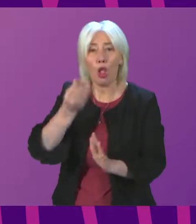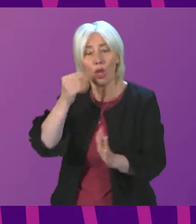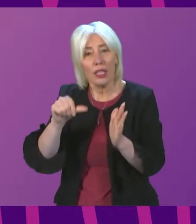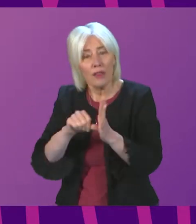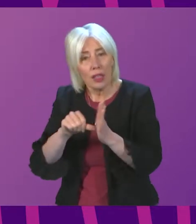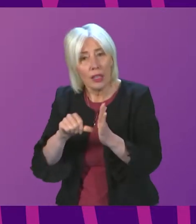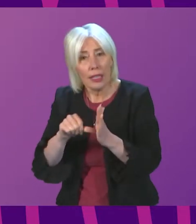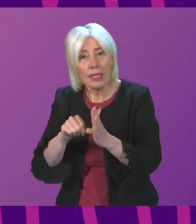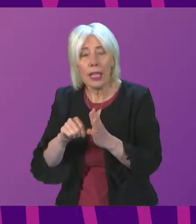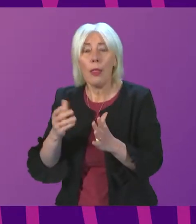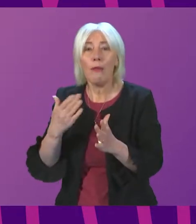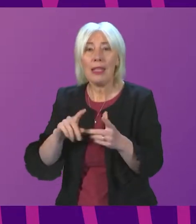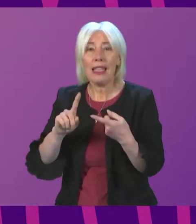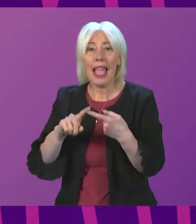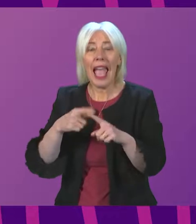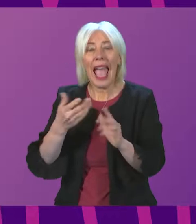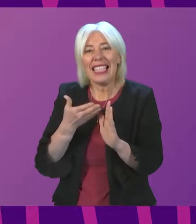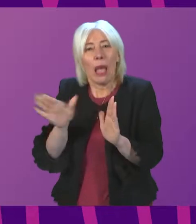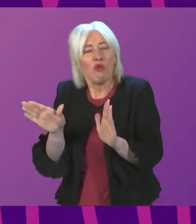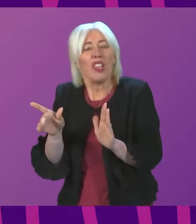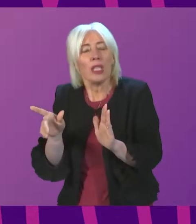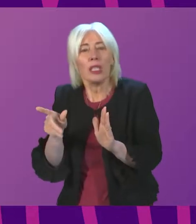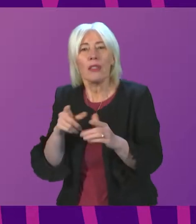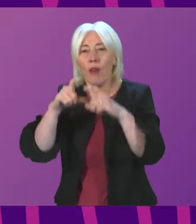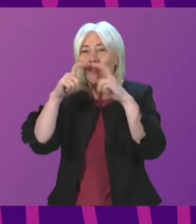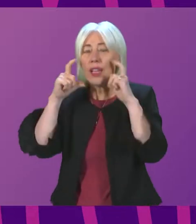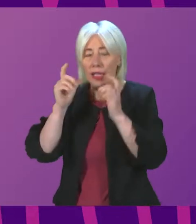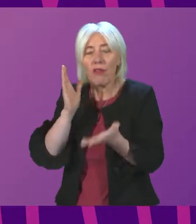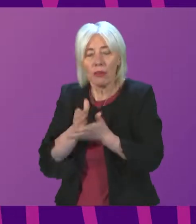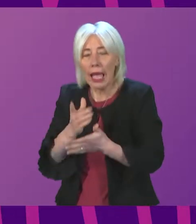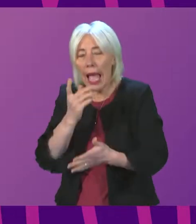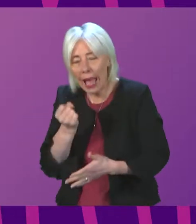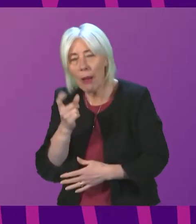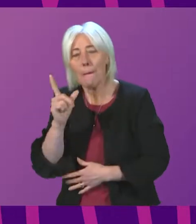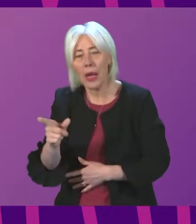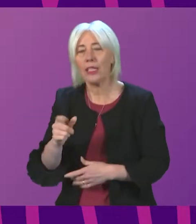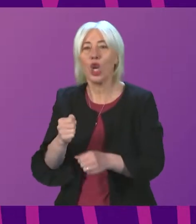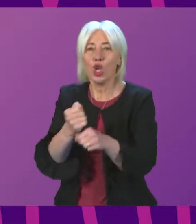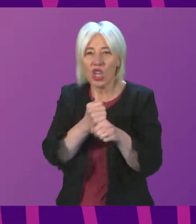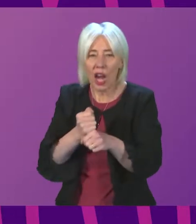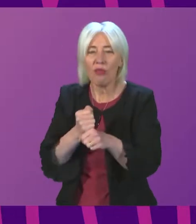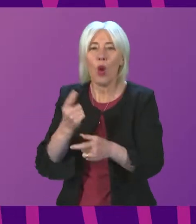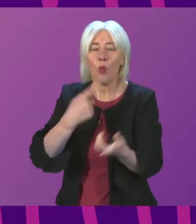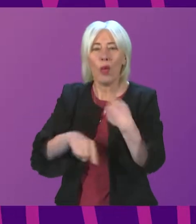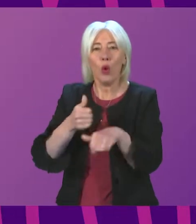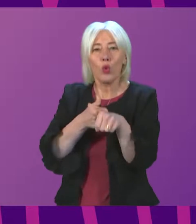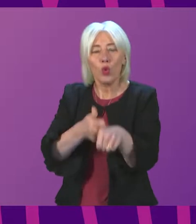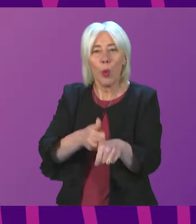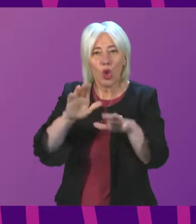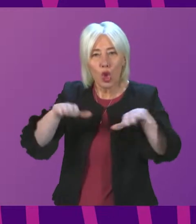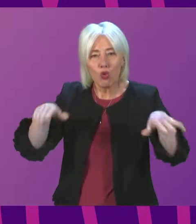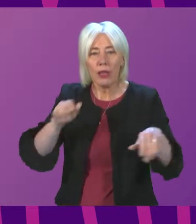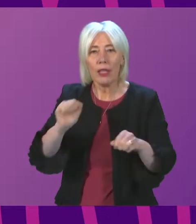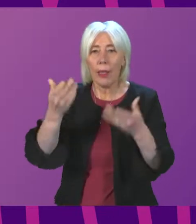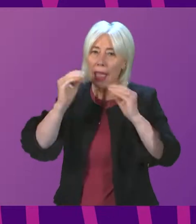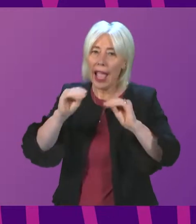Of course there have always been exemptions from the wearing of face coverings and generally there is a need to support children whose education